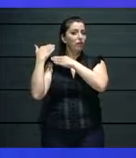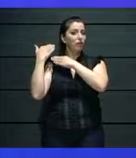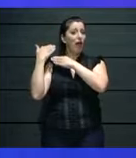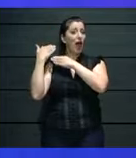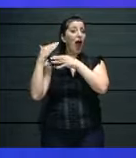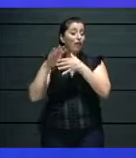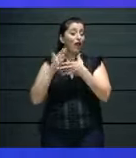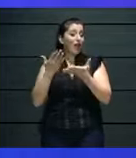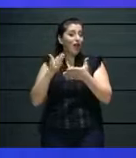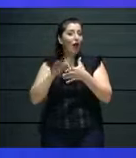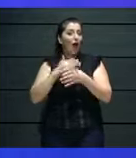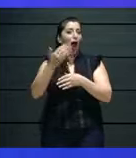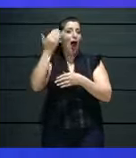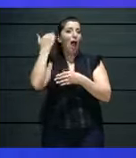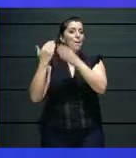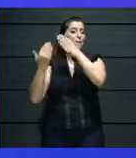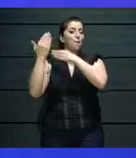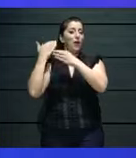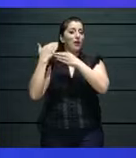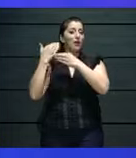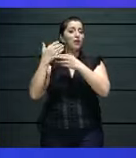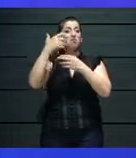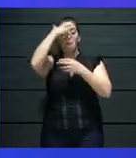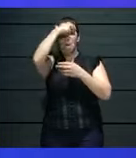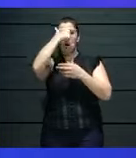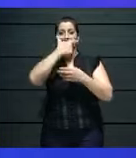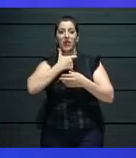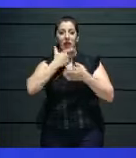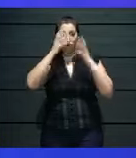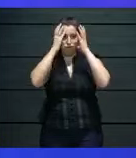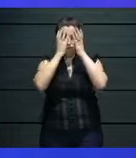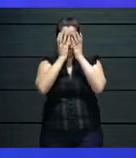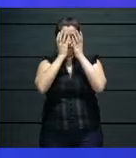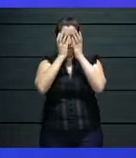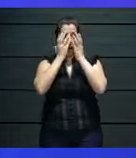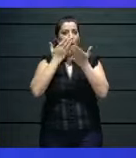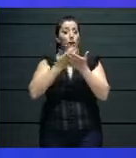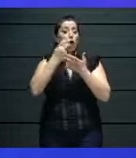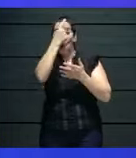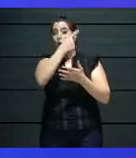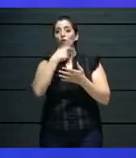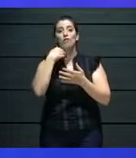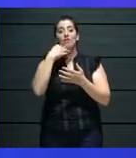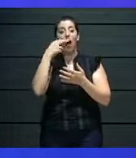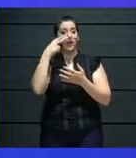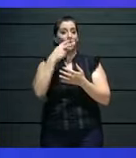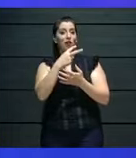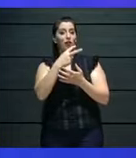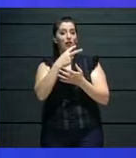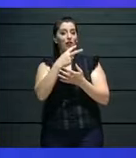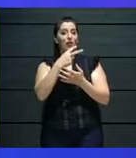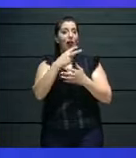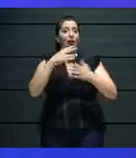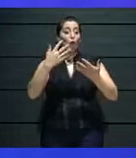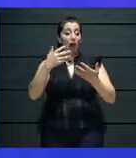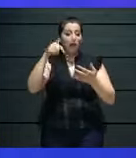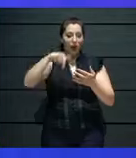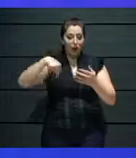we are now wearing our masks too. But our masks are